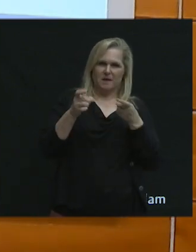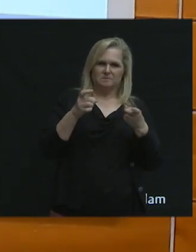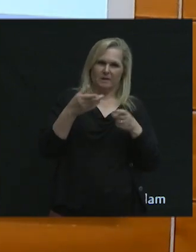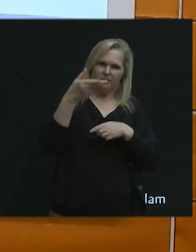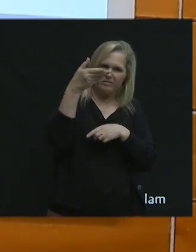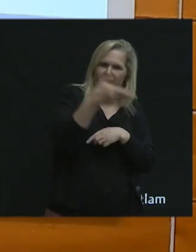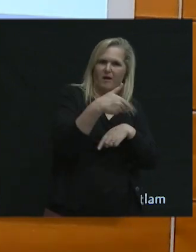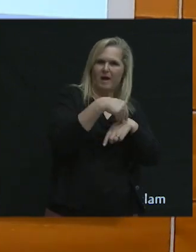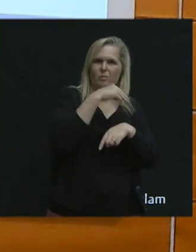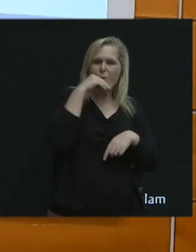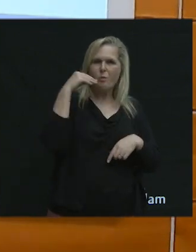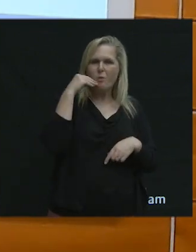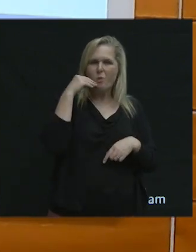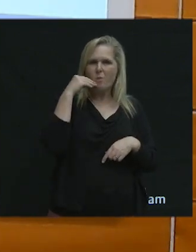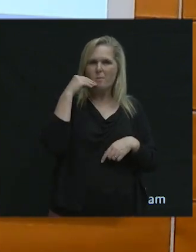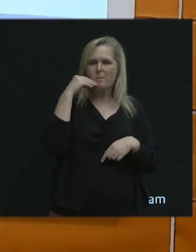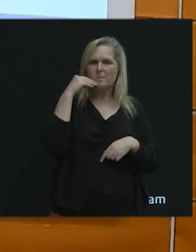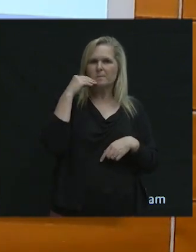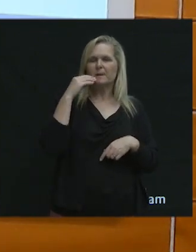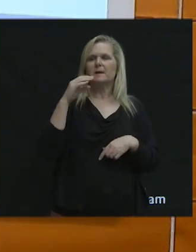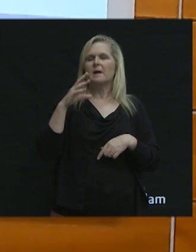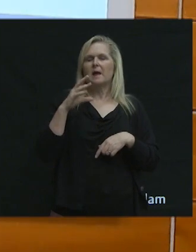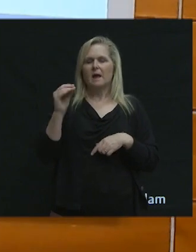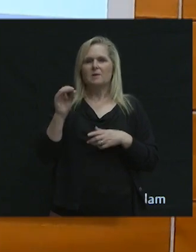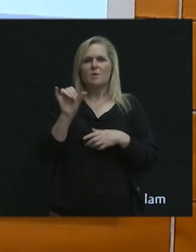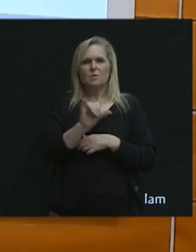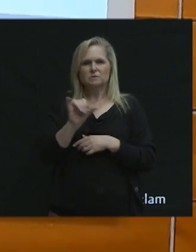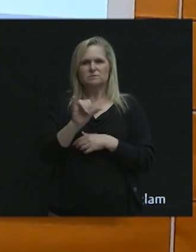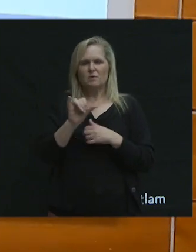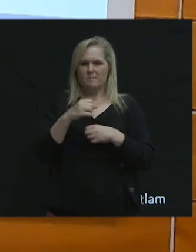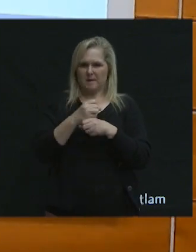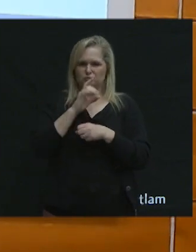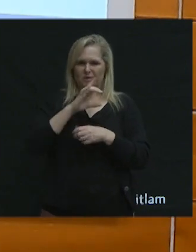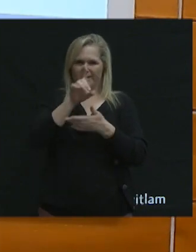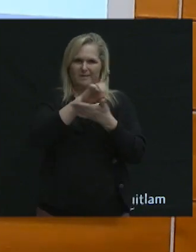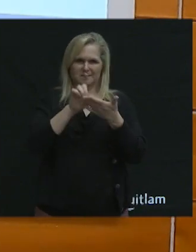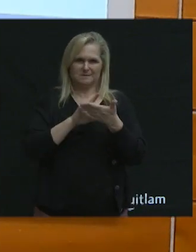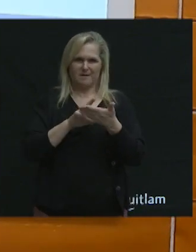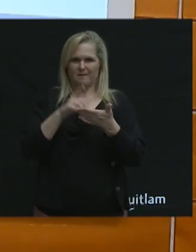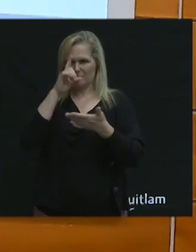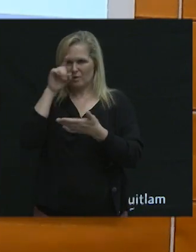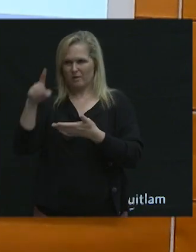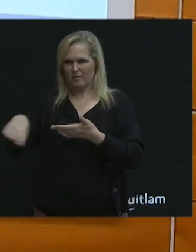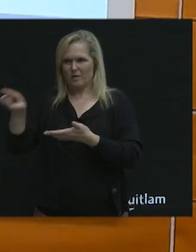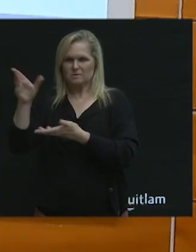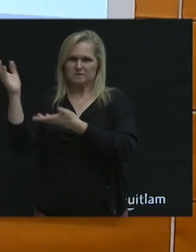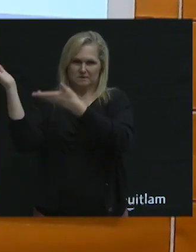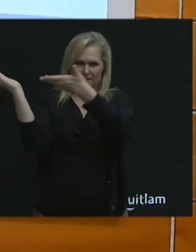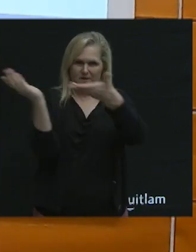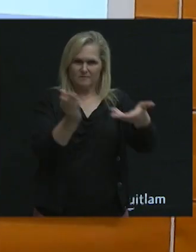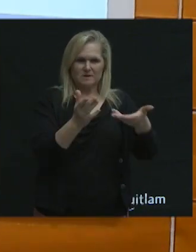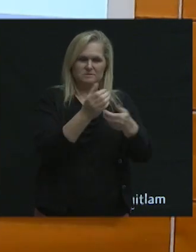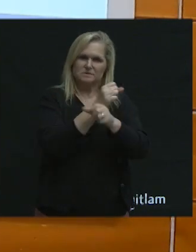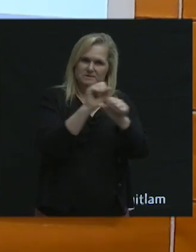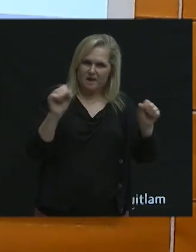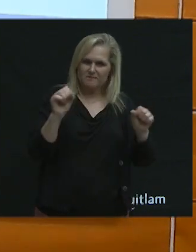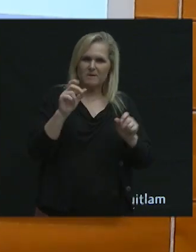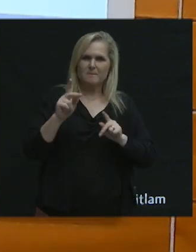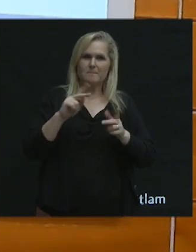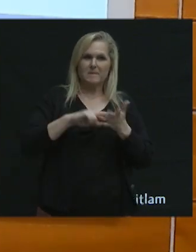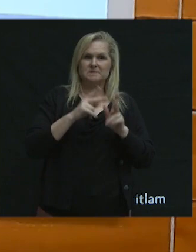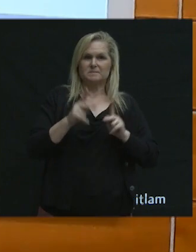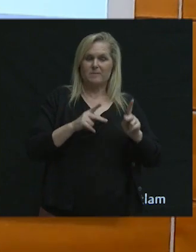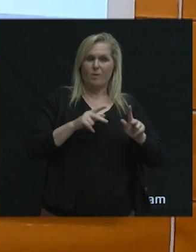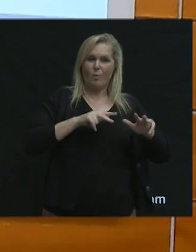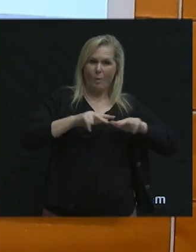and saving some curbside for that, but also making sure that the design of those delivery zones are safe so that people walking